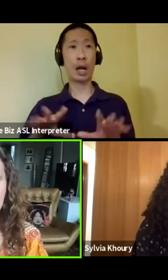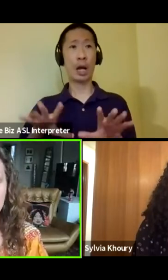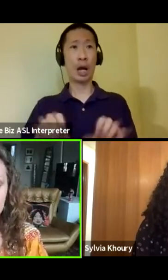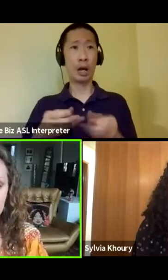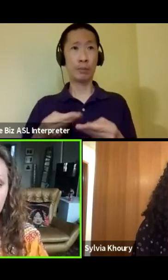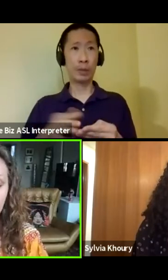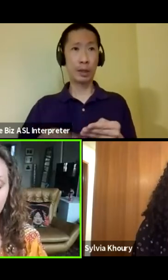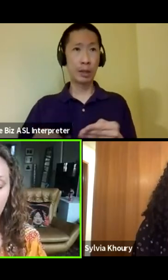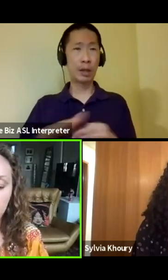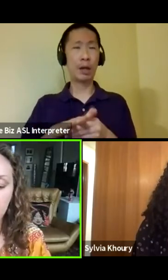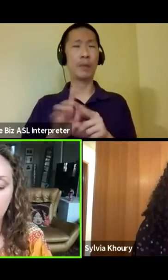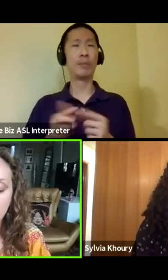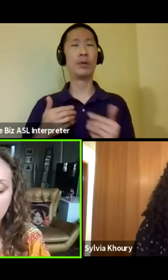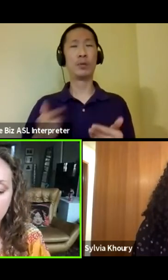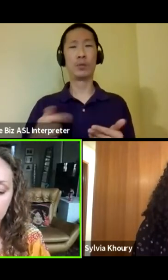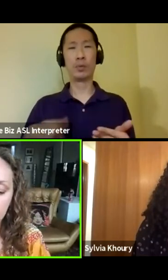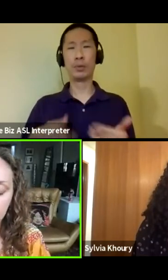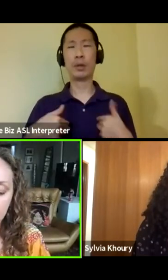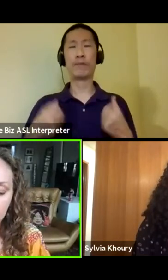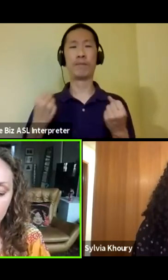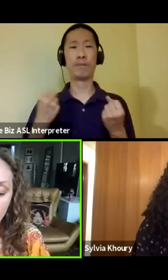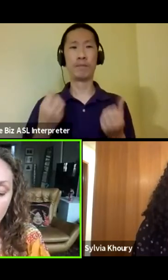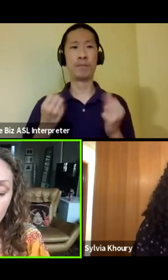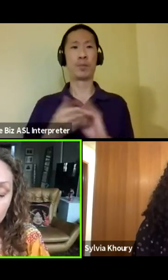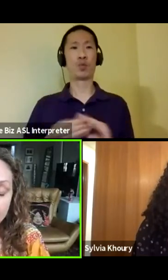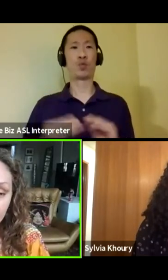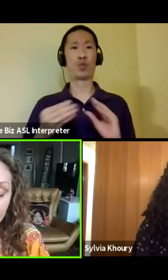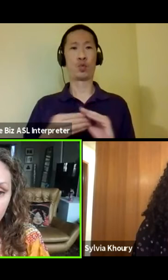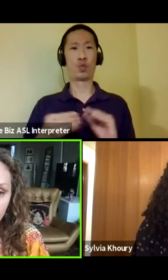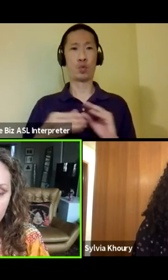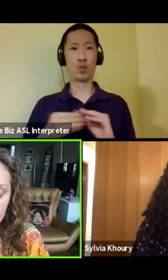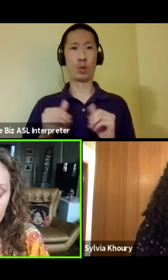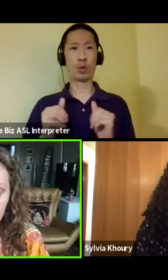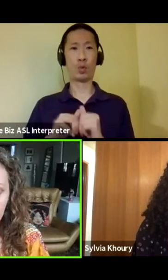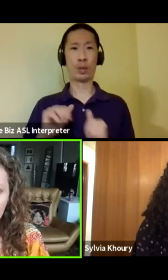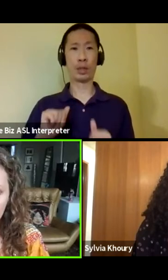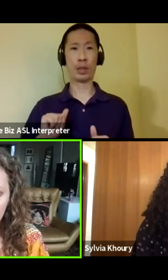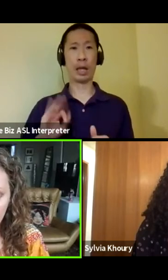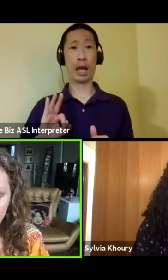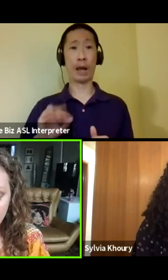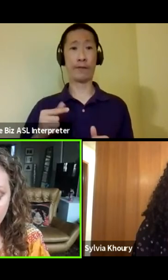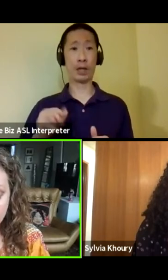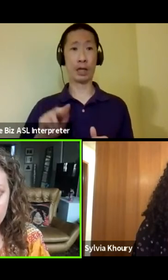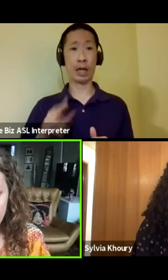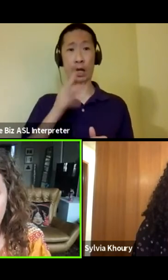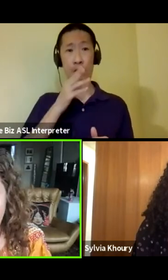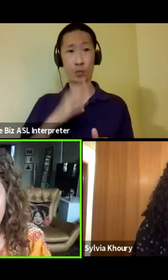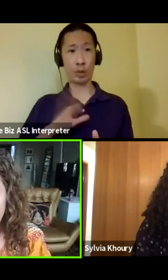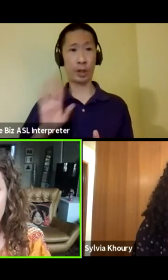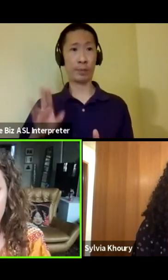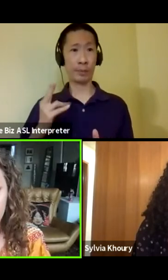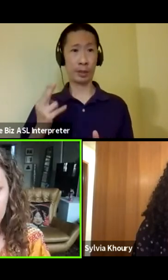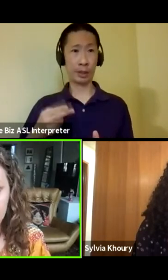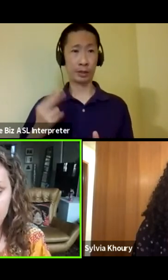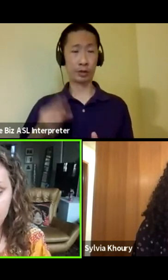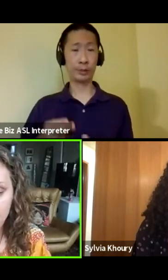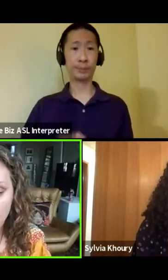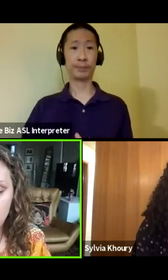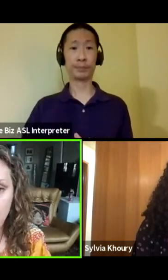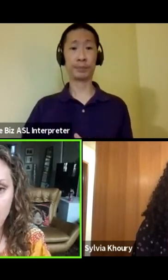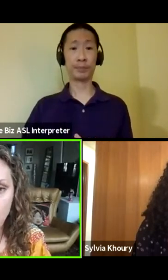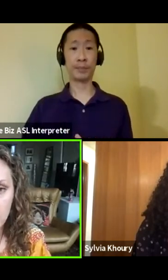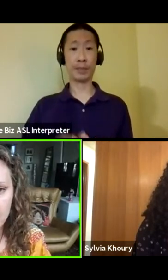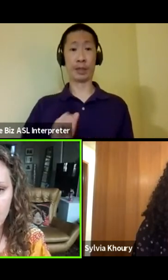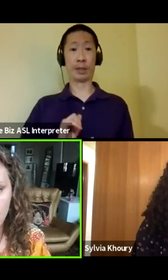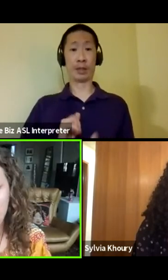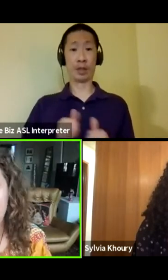are many, many stories that goes with Afghan women's history. But for myself, as